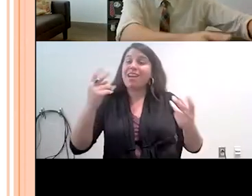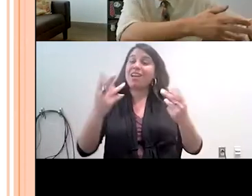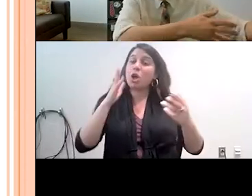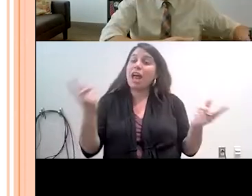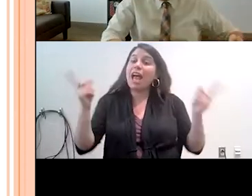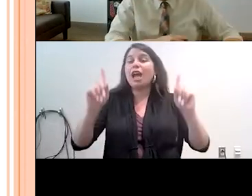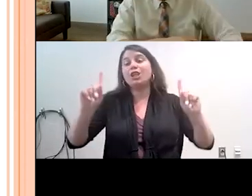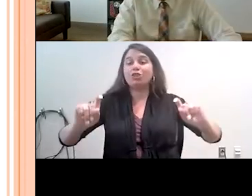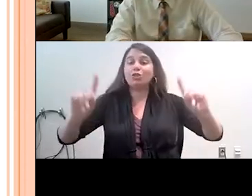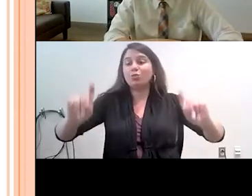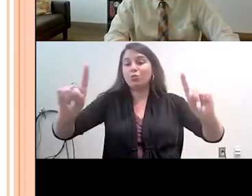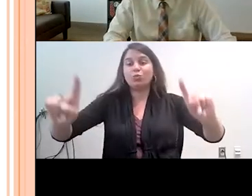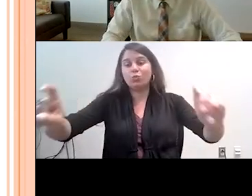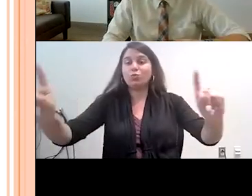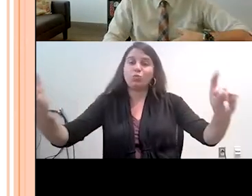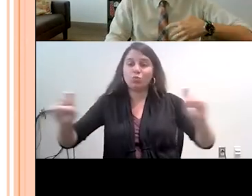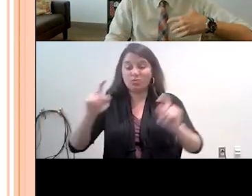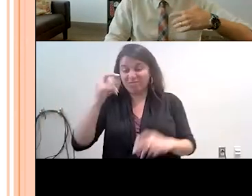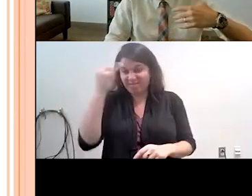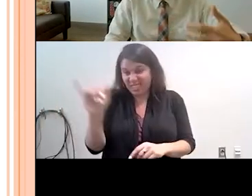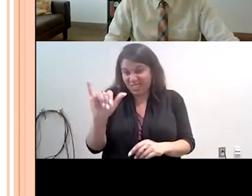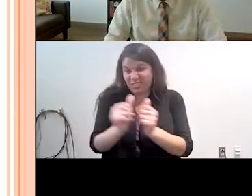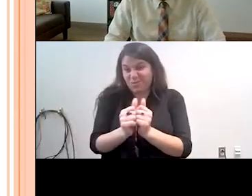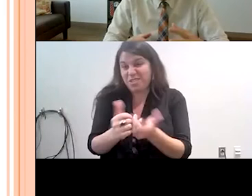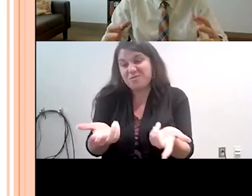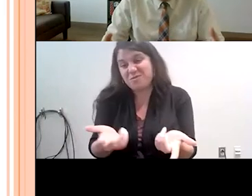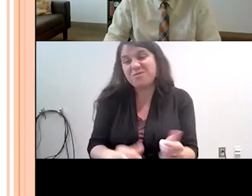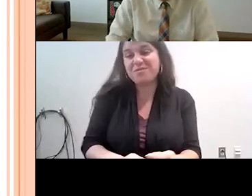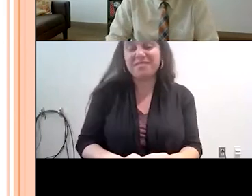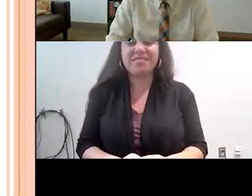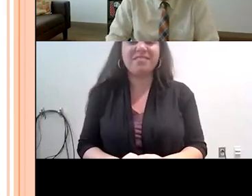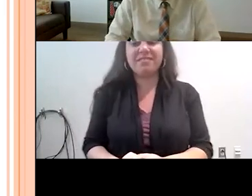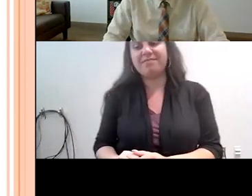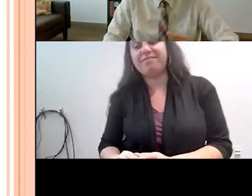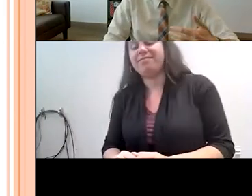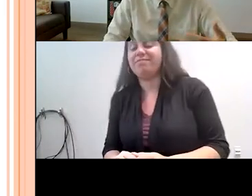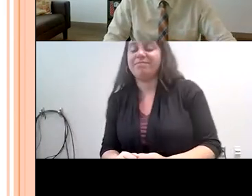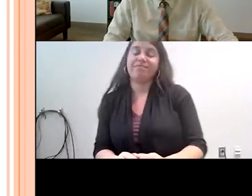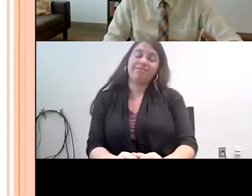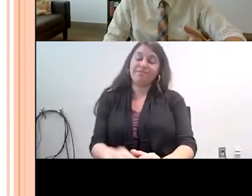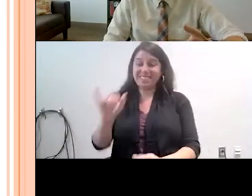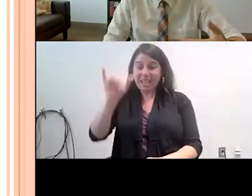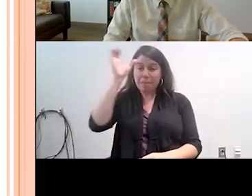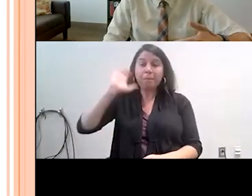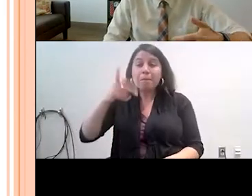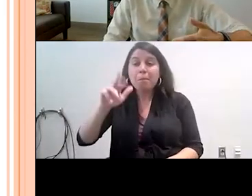and they would walk around the neighborhoods just as they would in the park when they were all together but in this case they were doing it